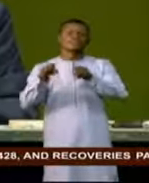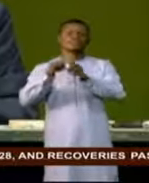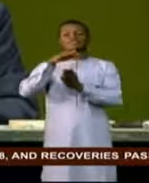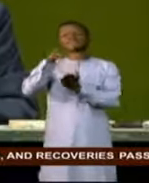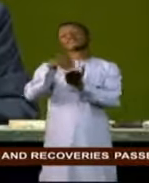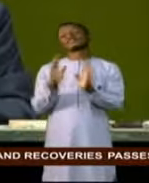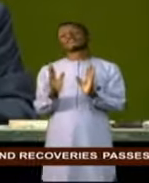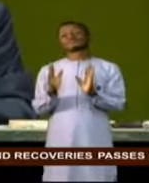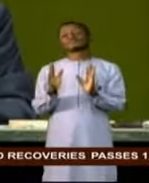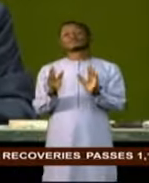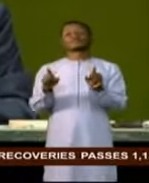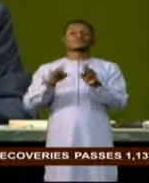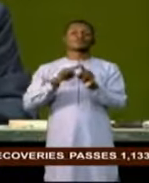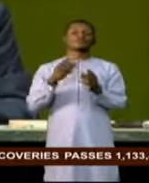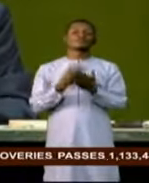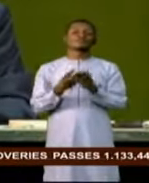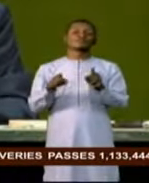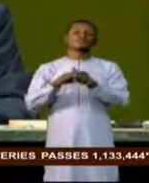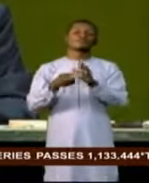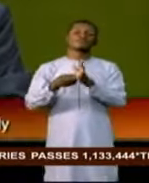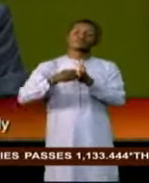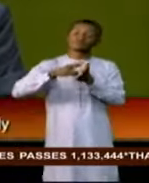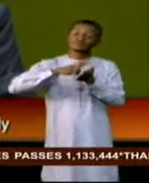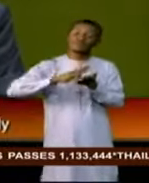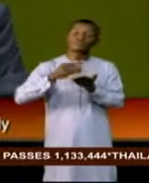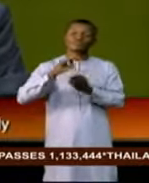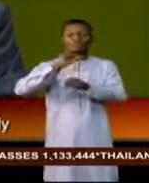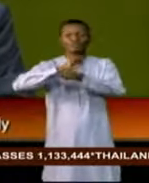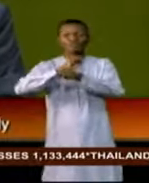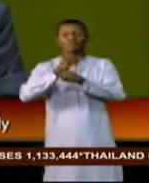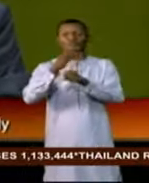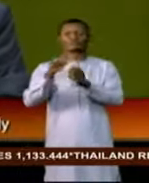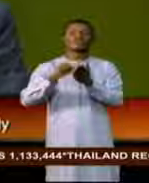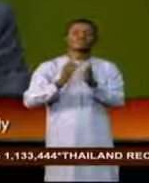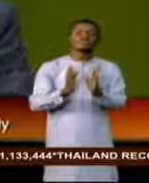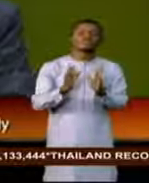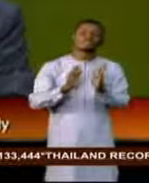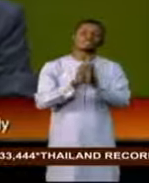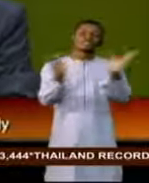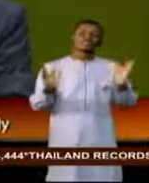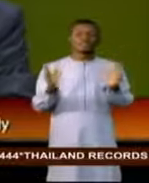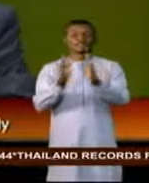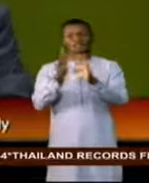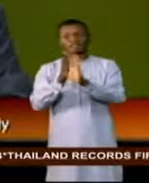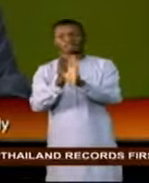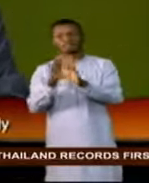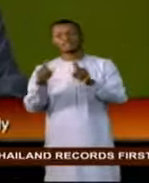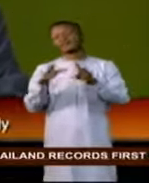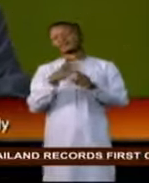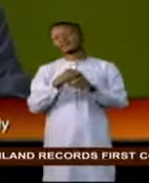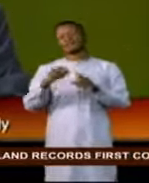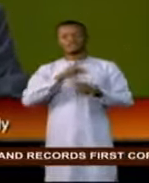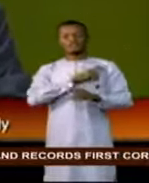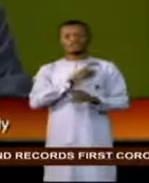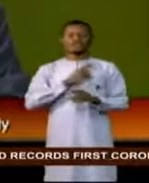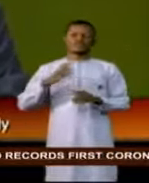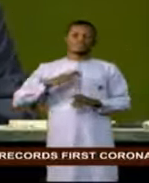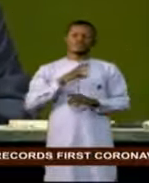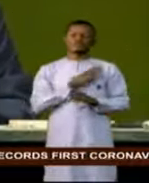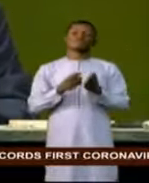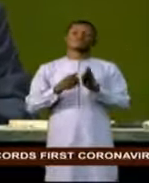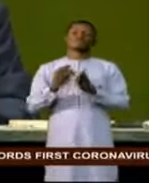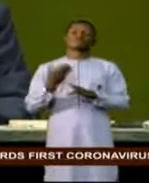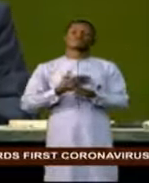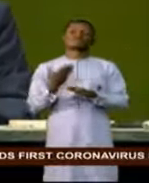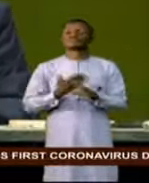as well as the revitalization of the work of the General Assembly and Security Council reform. As